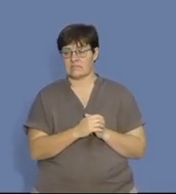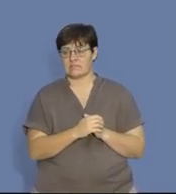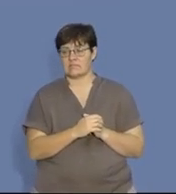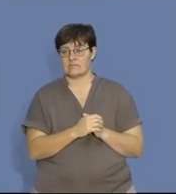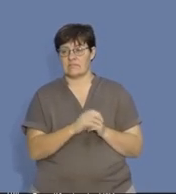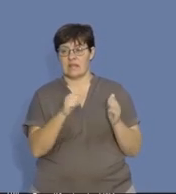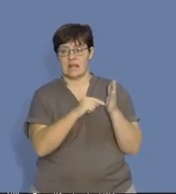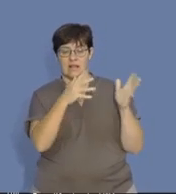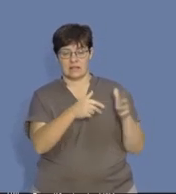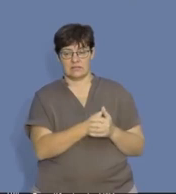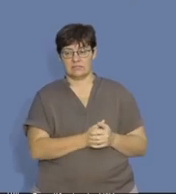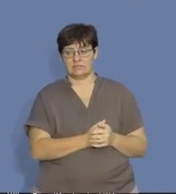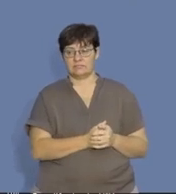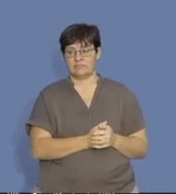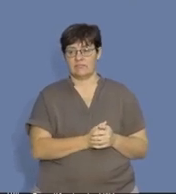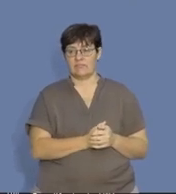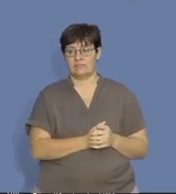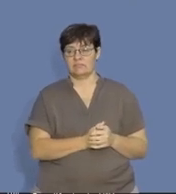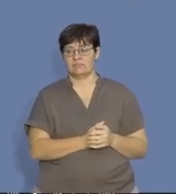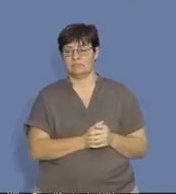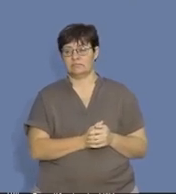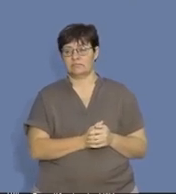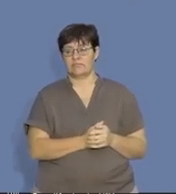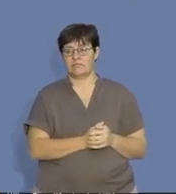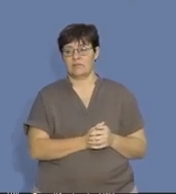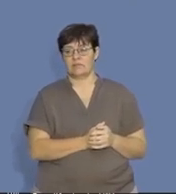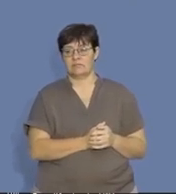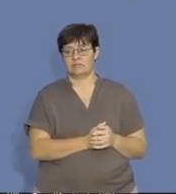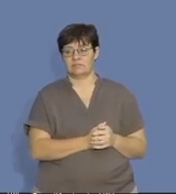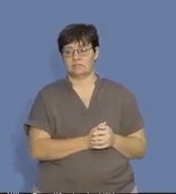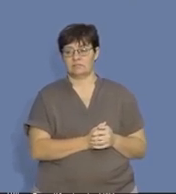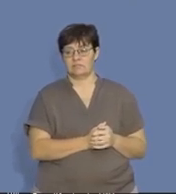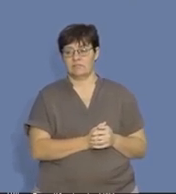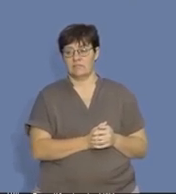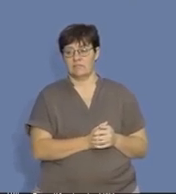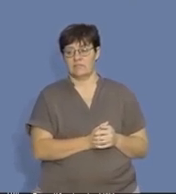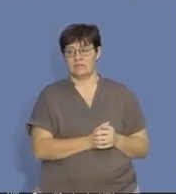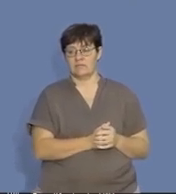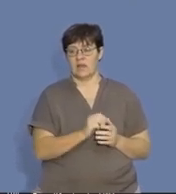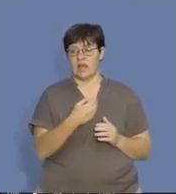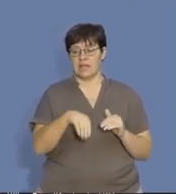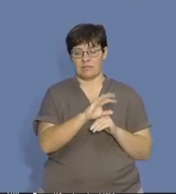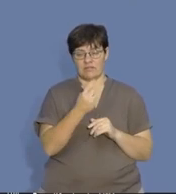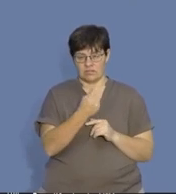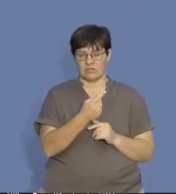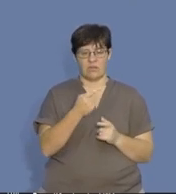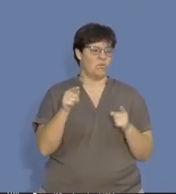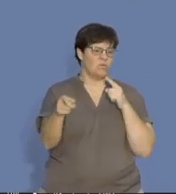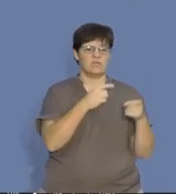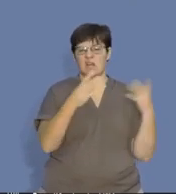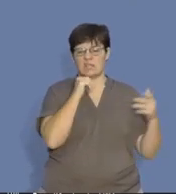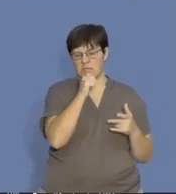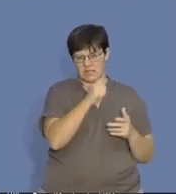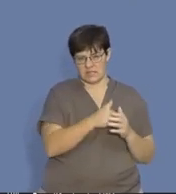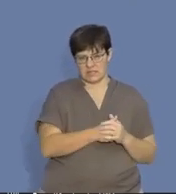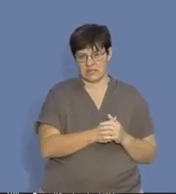get the calculator out. Right. So, I'm going to start off with my capital balances first. Doesn't really matter where